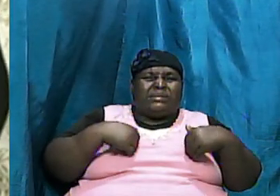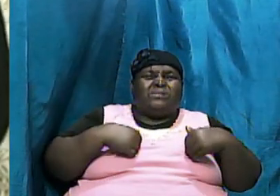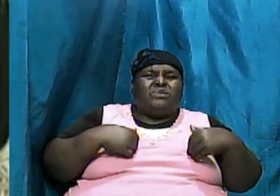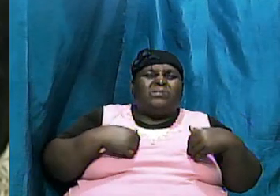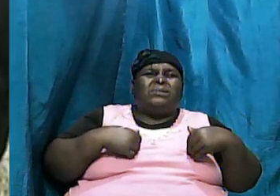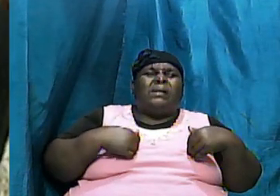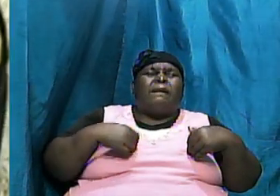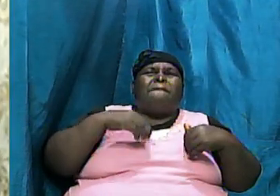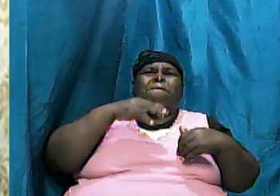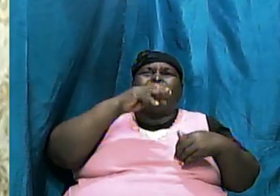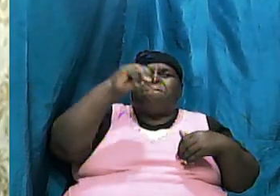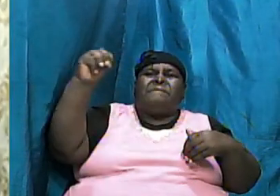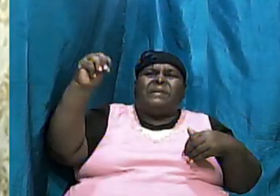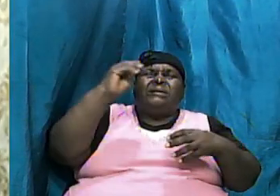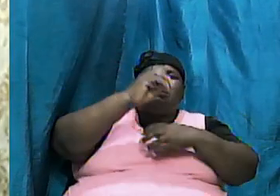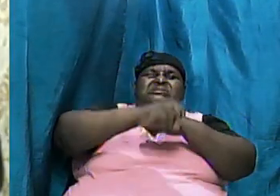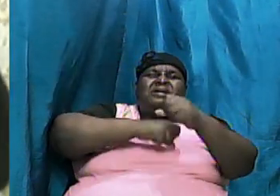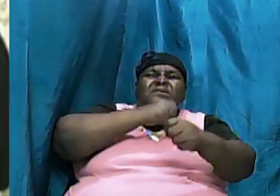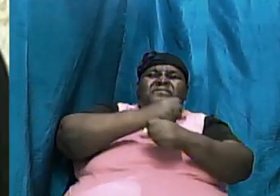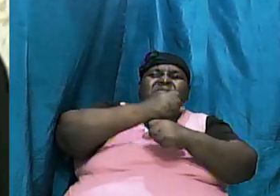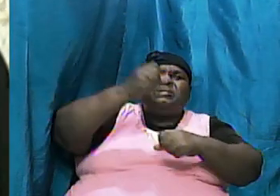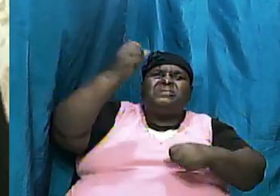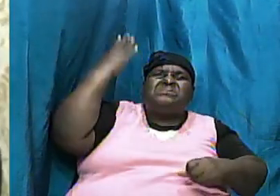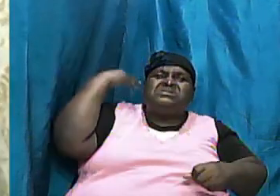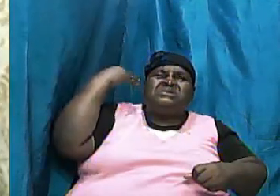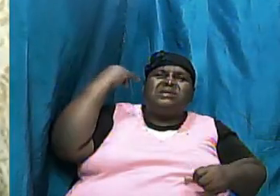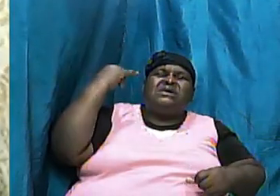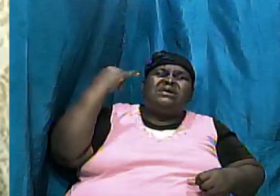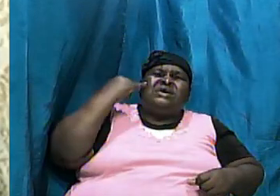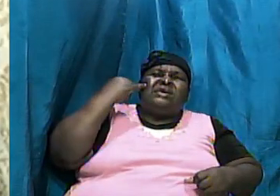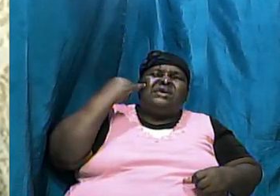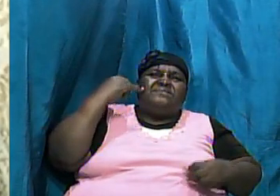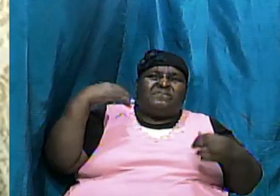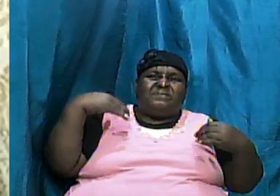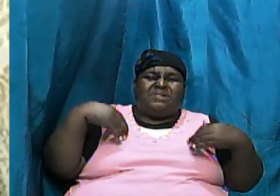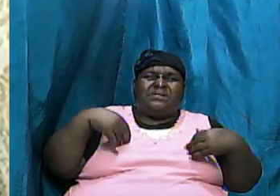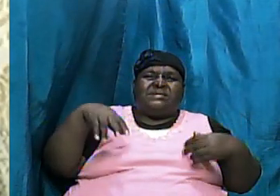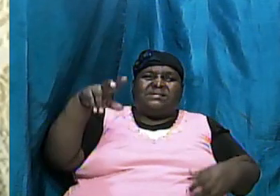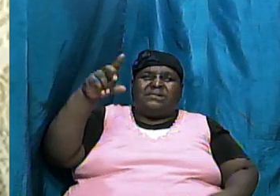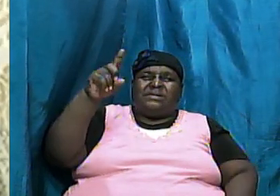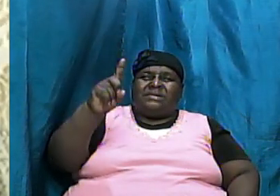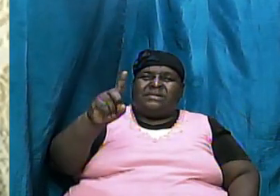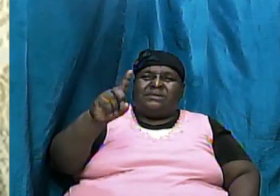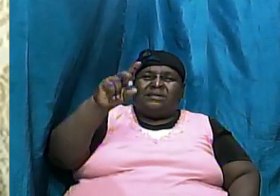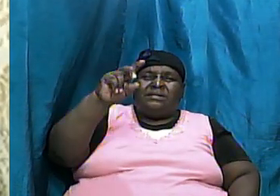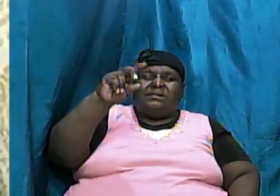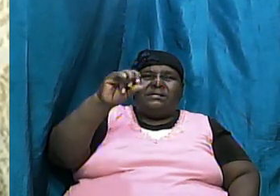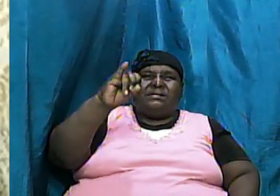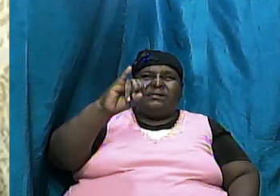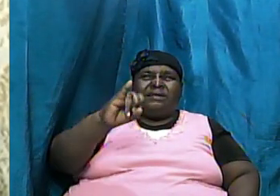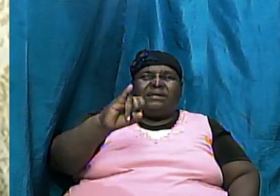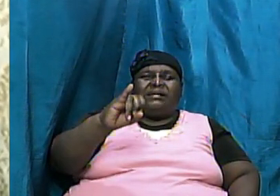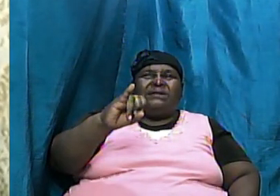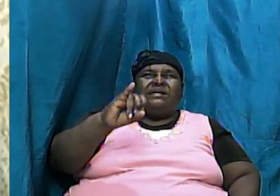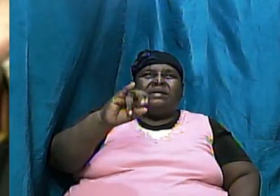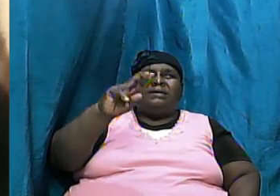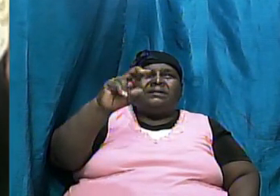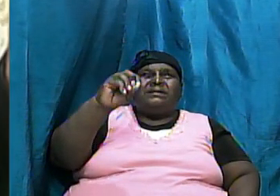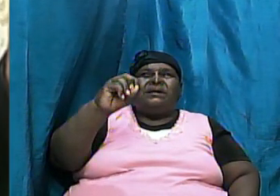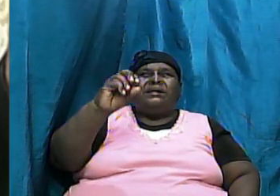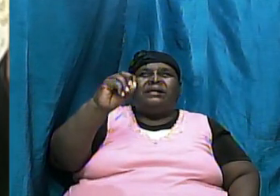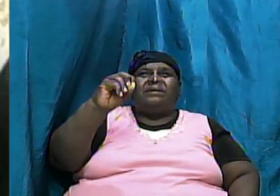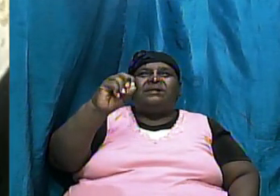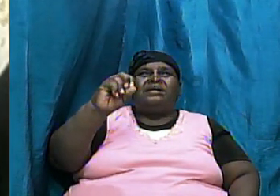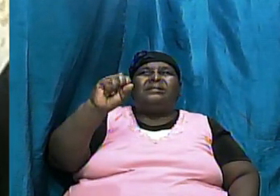to millions of years ago if dinosaurs were here millions of years ago and yet the earth was